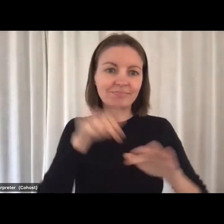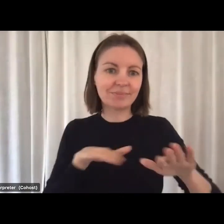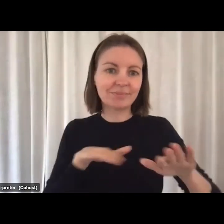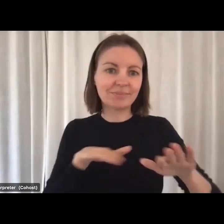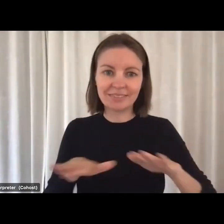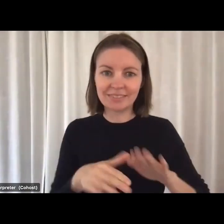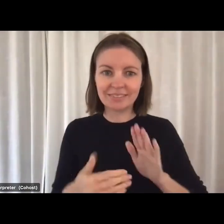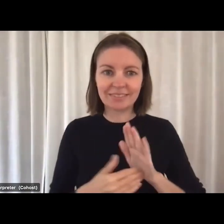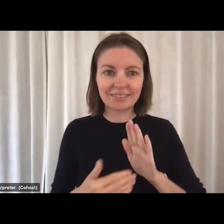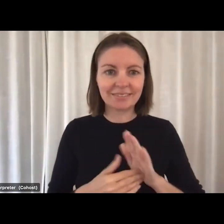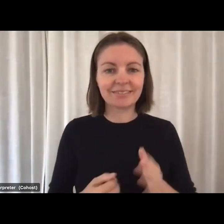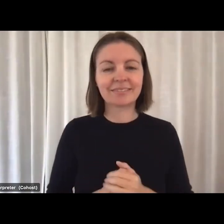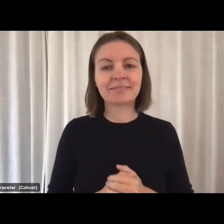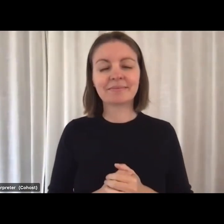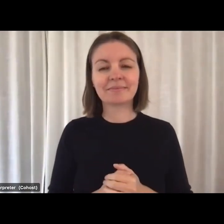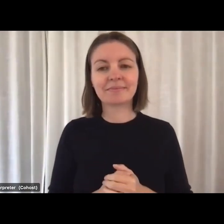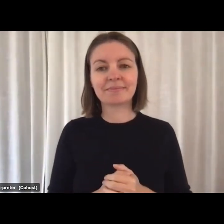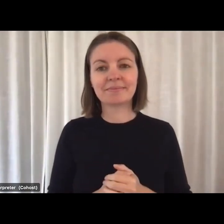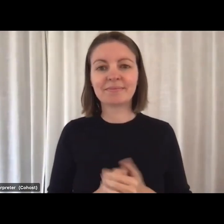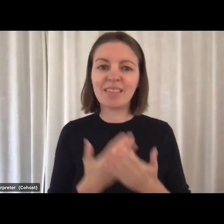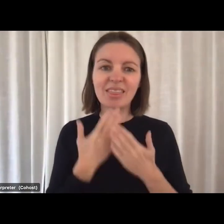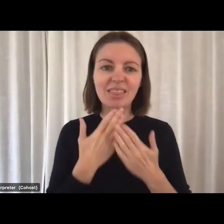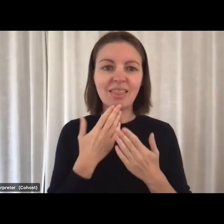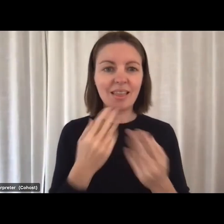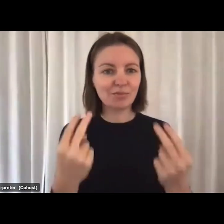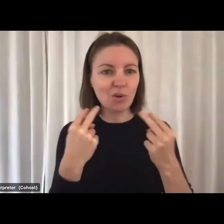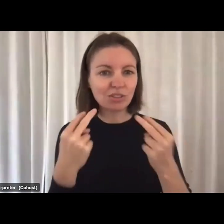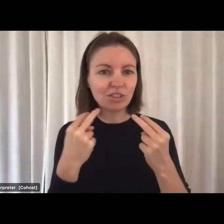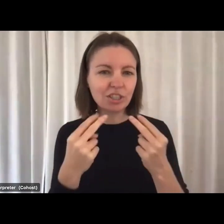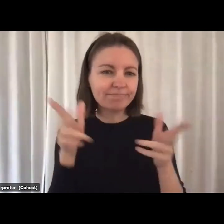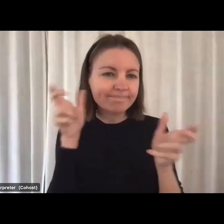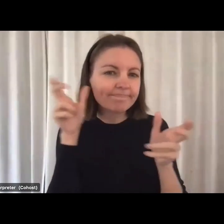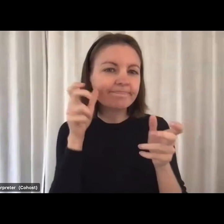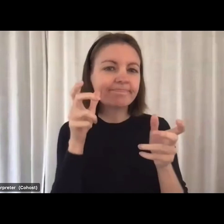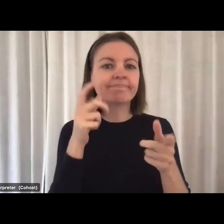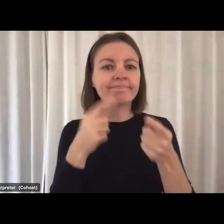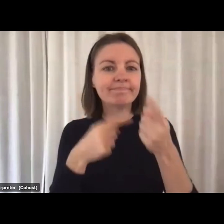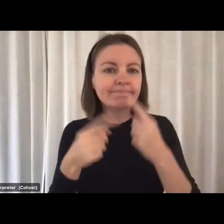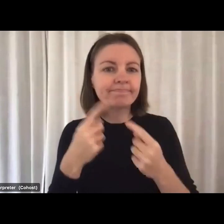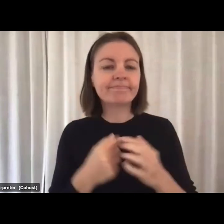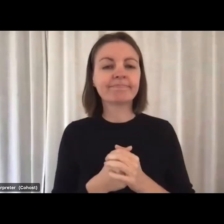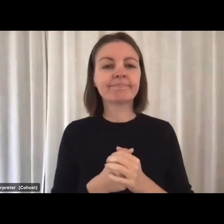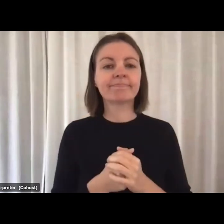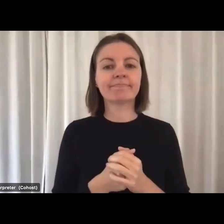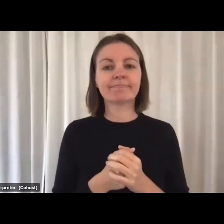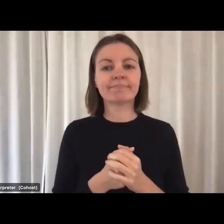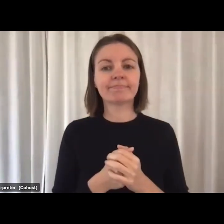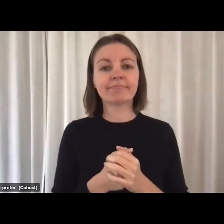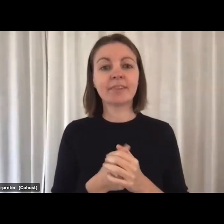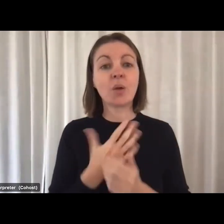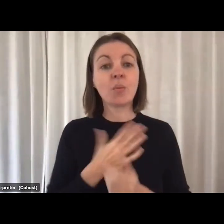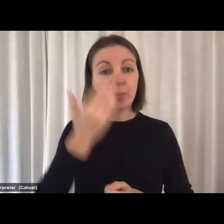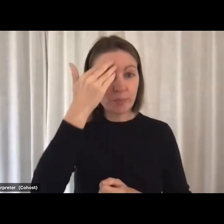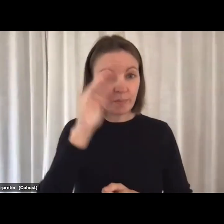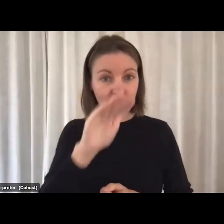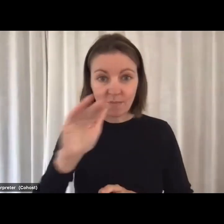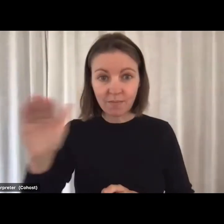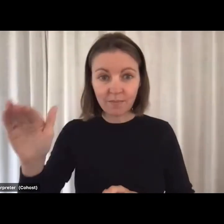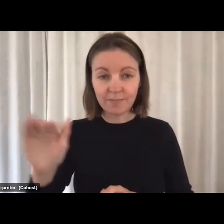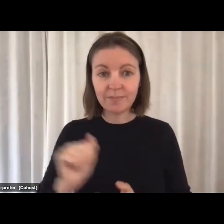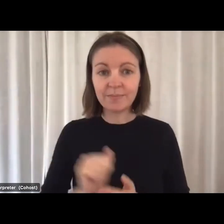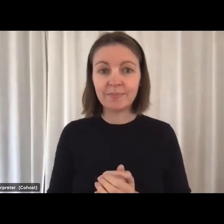to be part of this. And I also want to remind people that